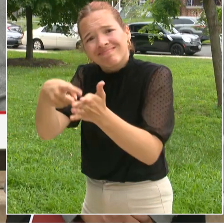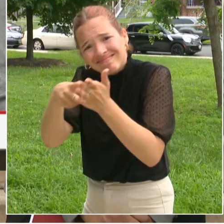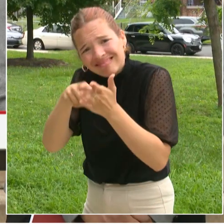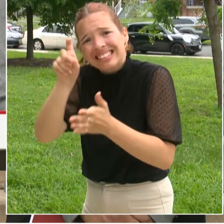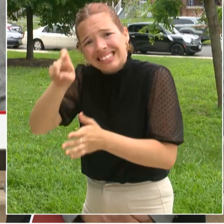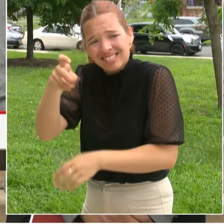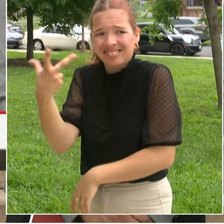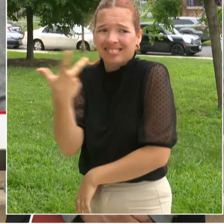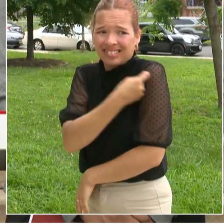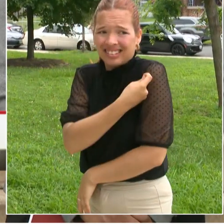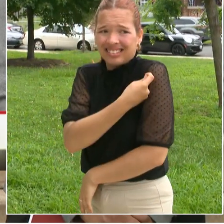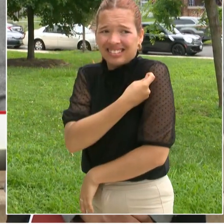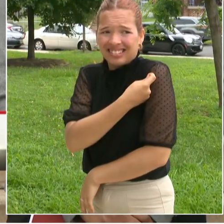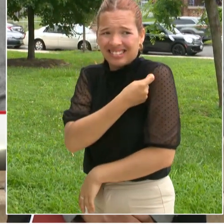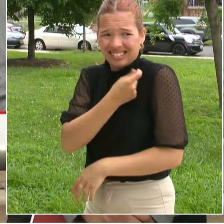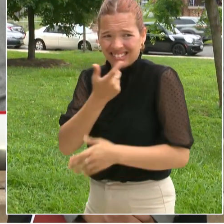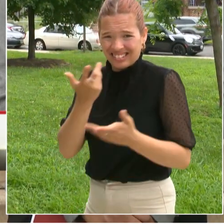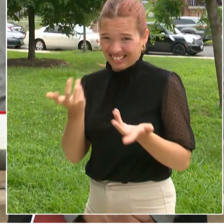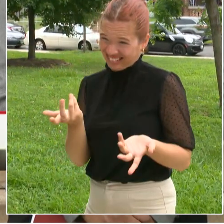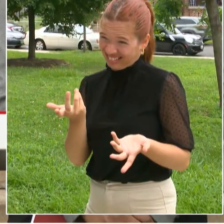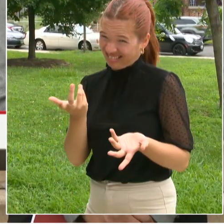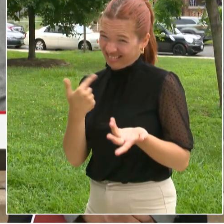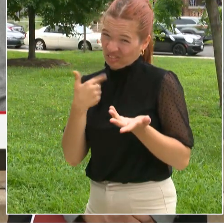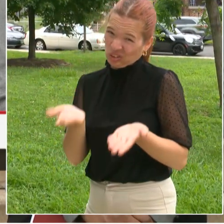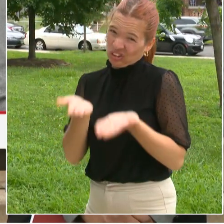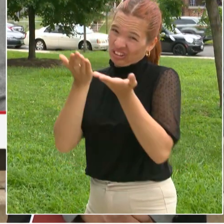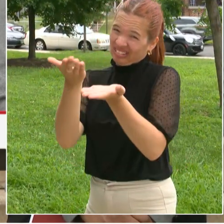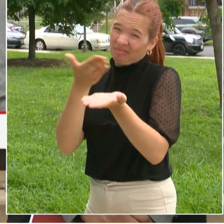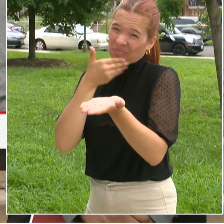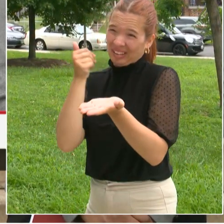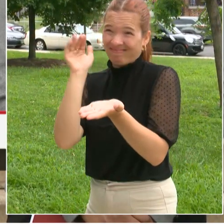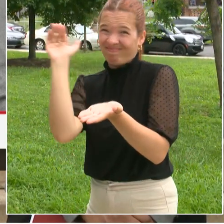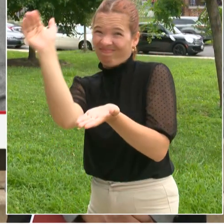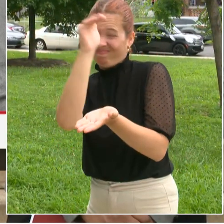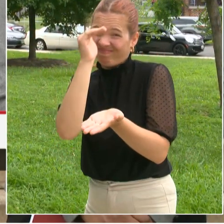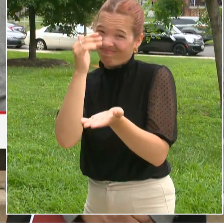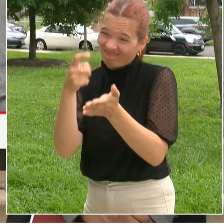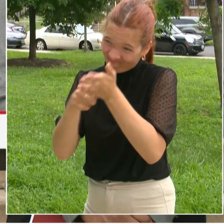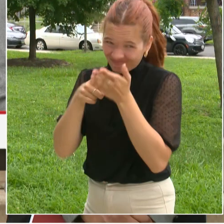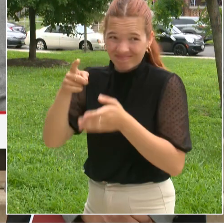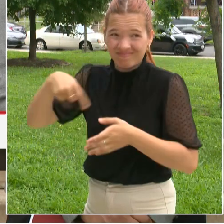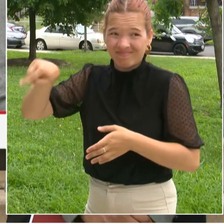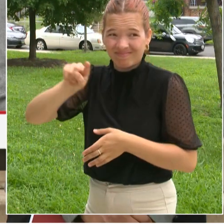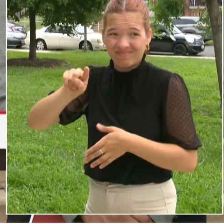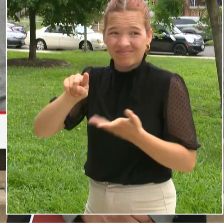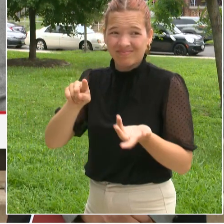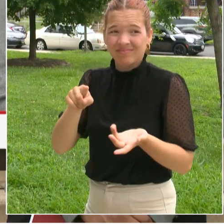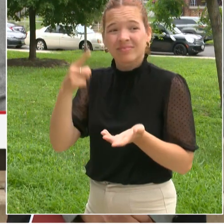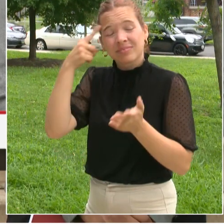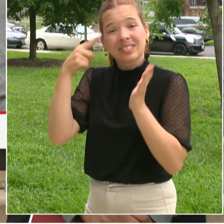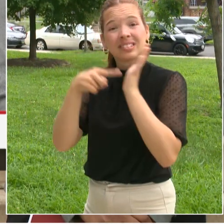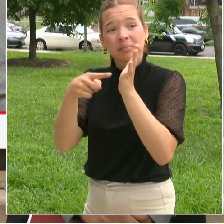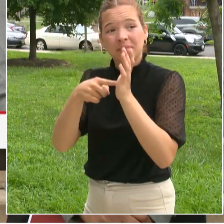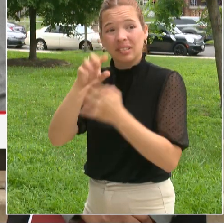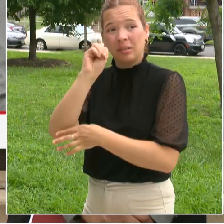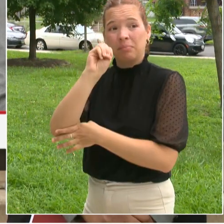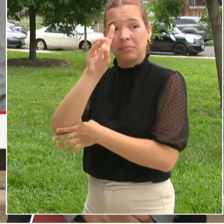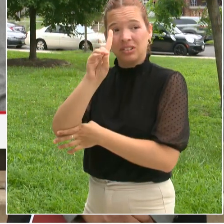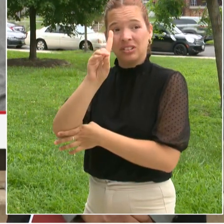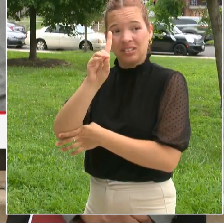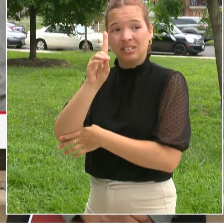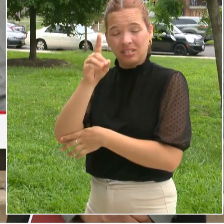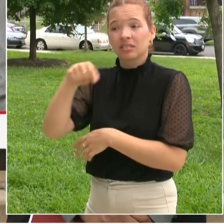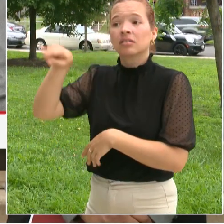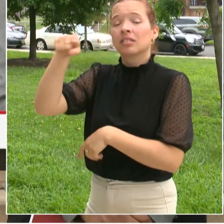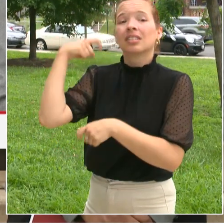they did to the Latino community with the character Abuelina like a trusted figure explaining the process to you. Are